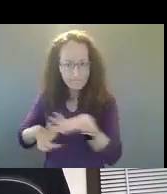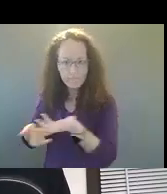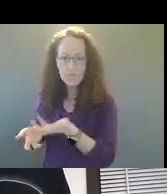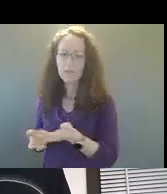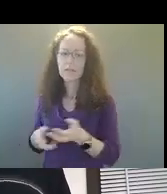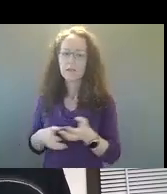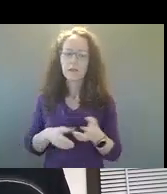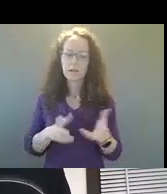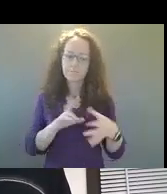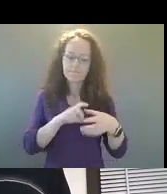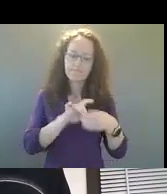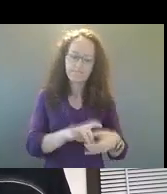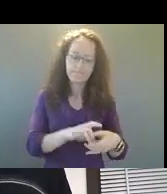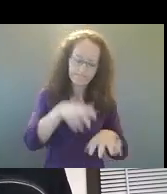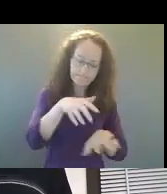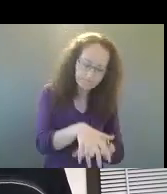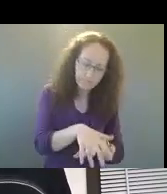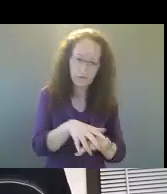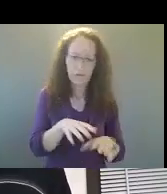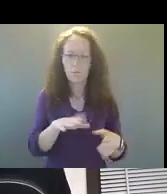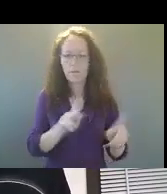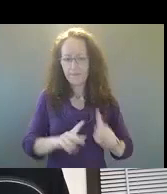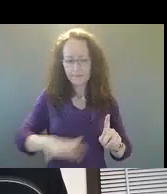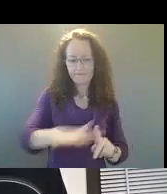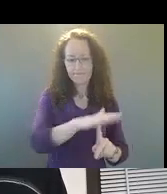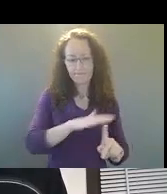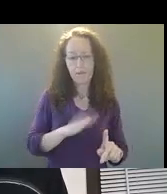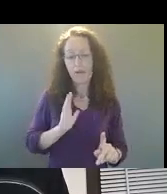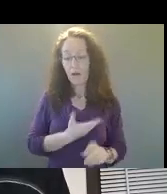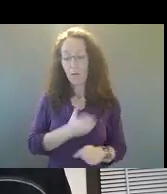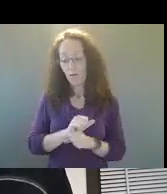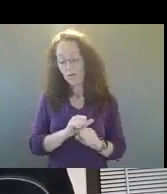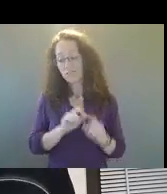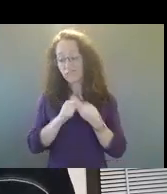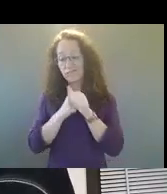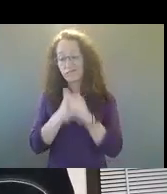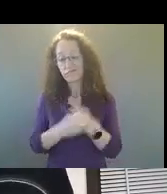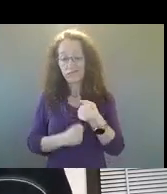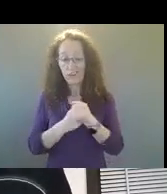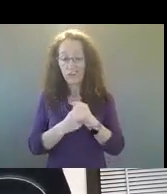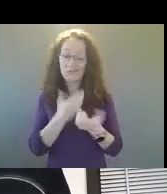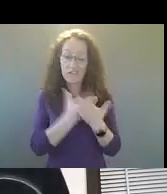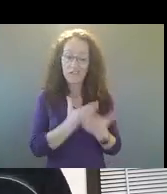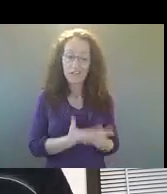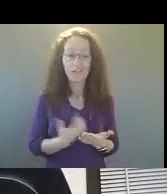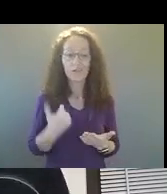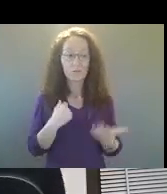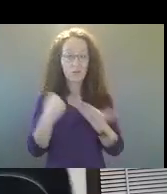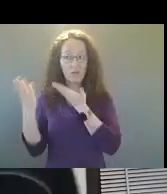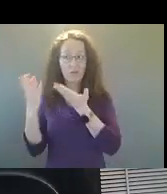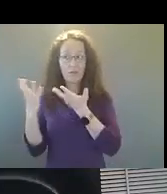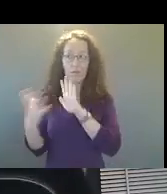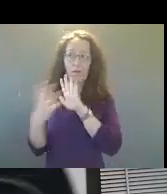deeply tied to the community as possible with our evidence-based work. It really is about a replication of service. And so the partners that come into our